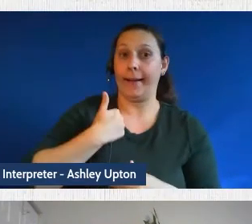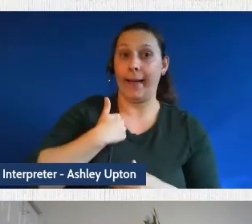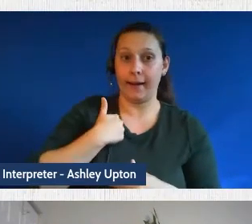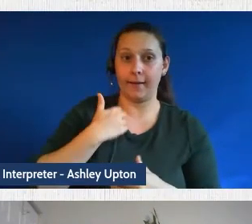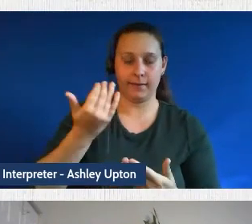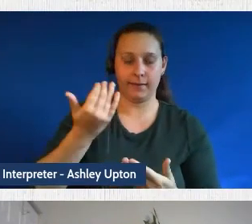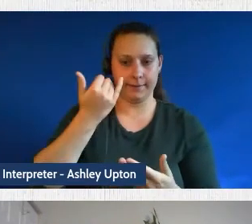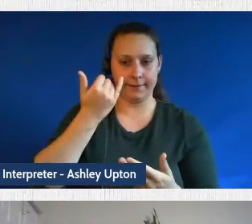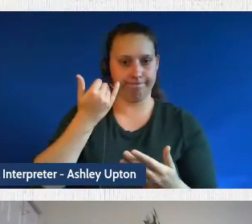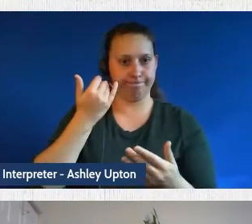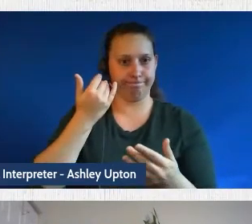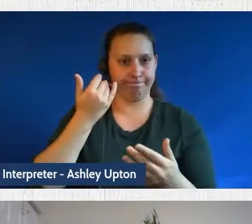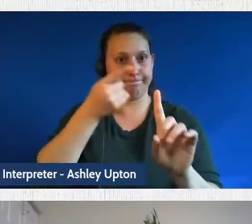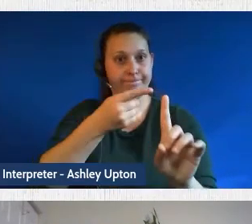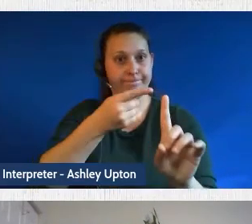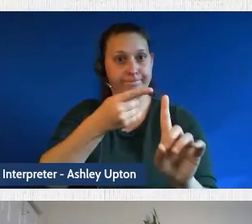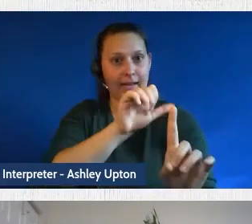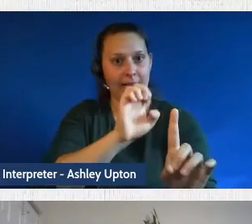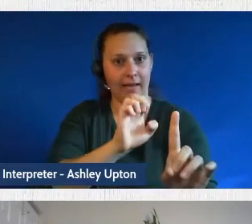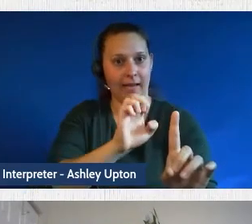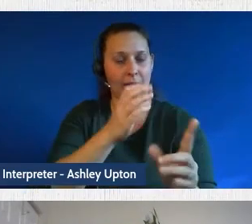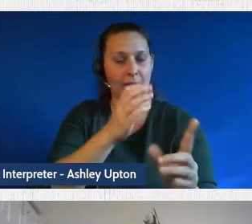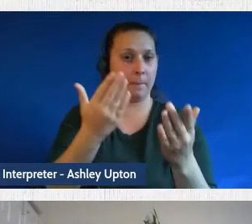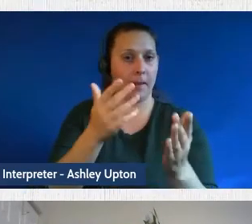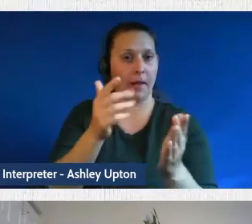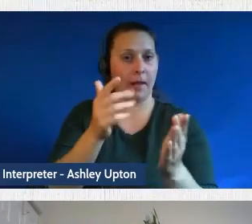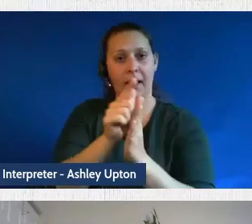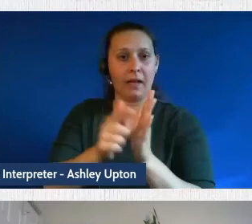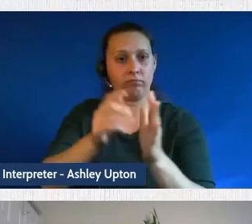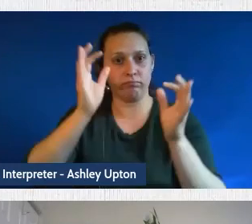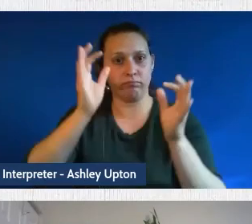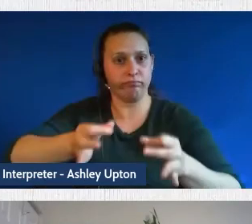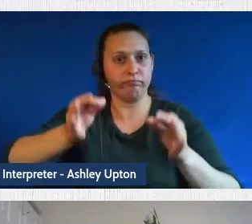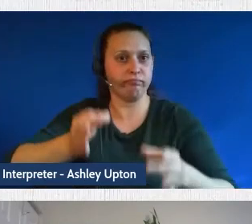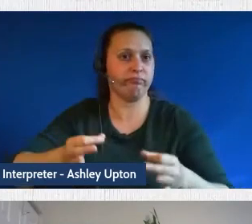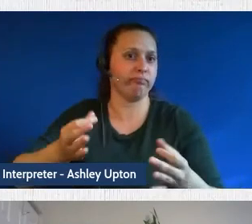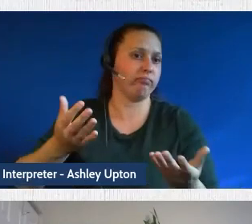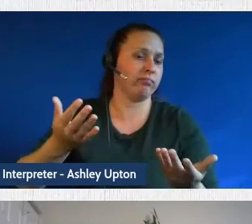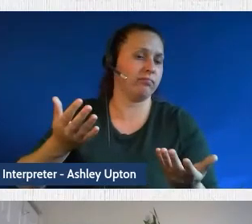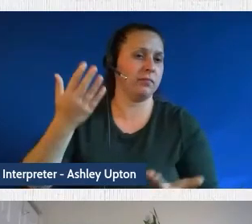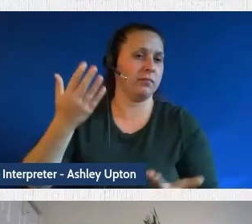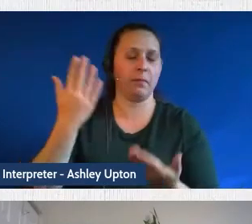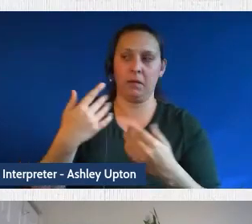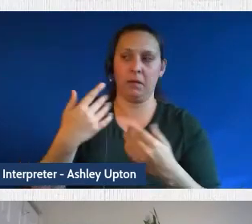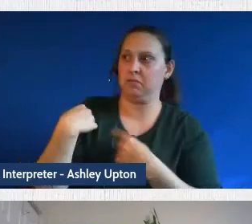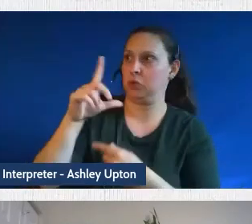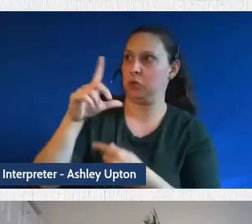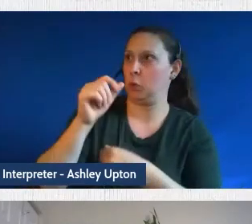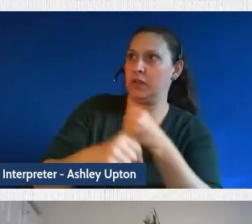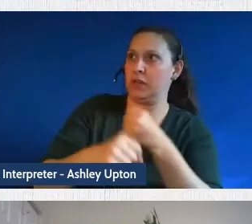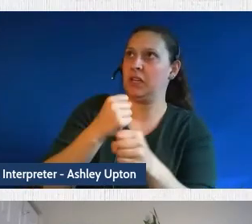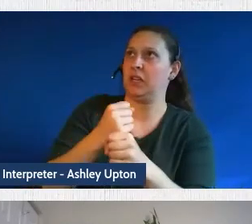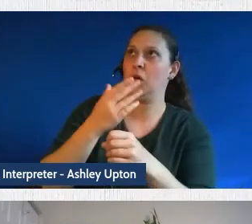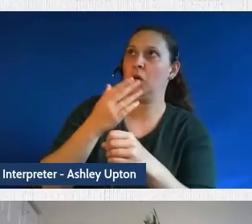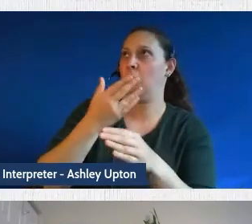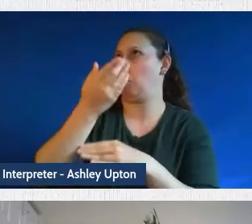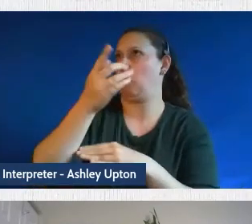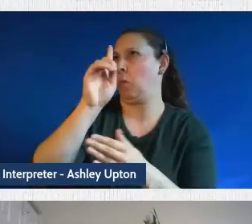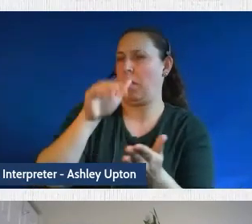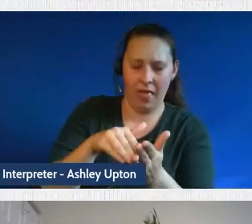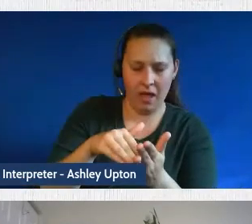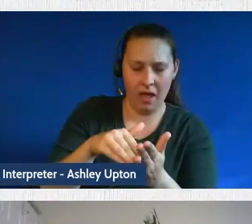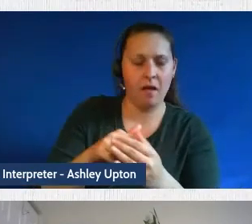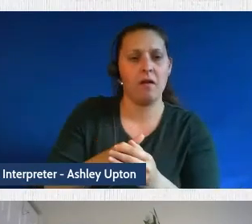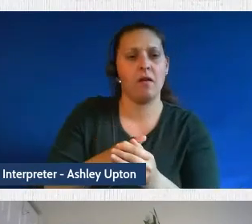there may not be that many legal rulings, maybe maybe a thousand over the last 20 years. And traditionally, natural language